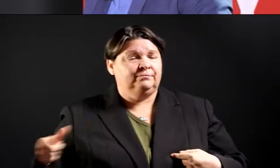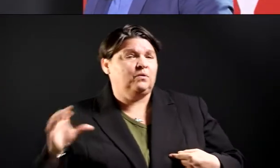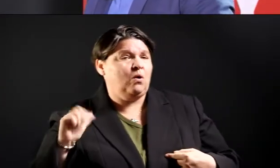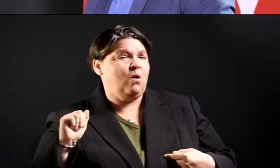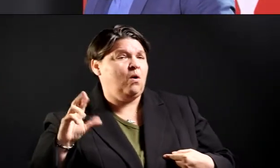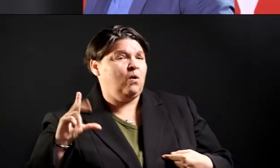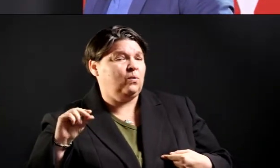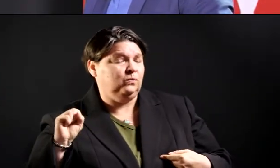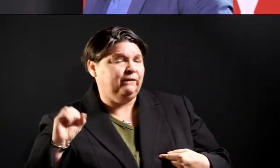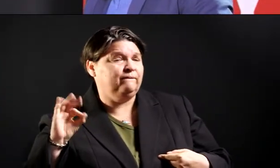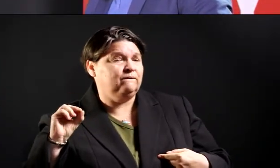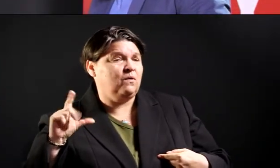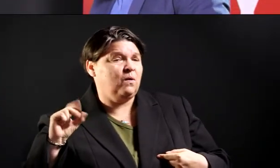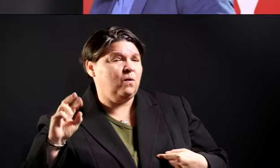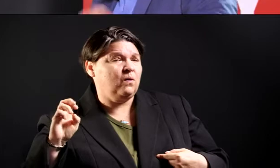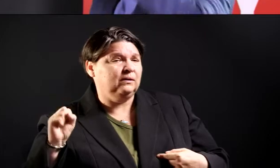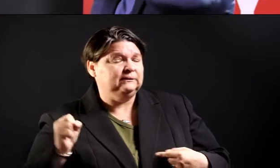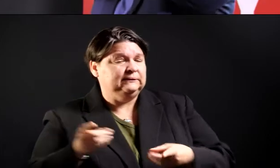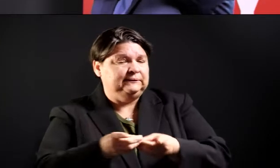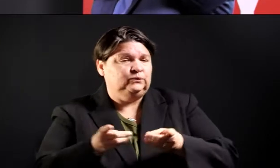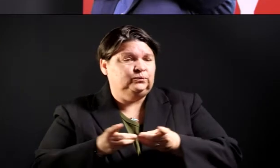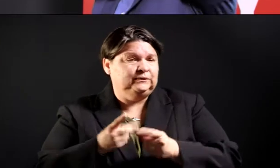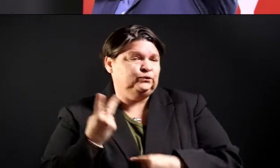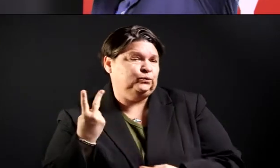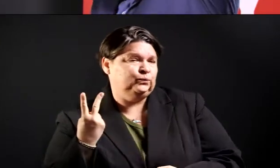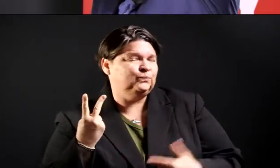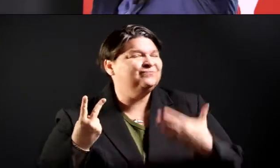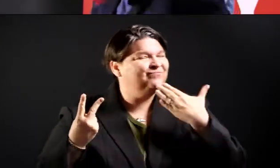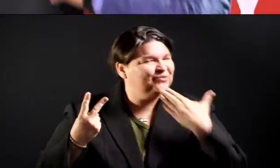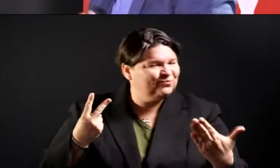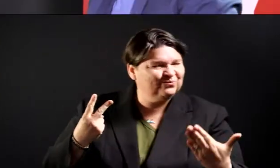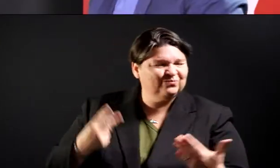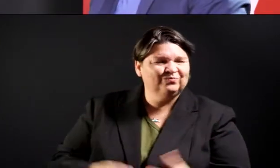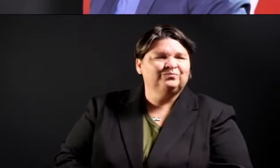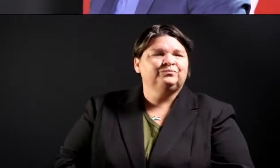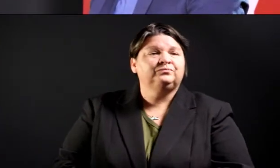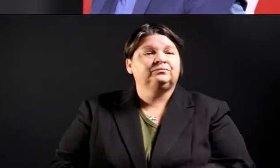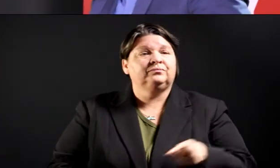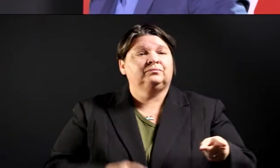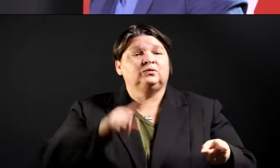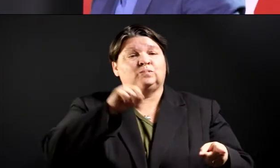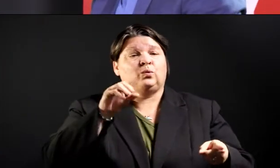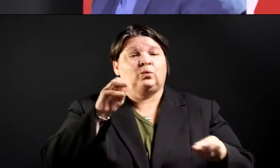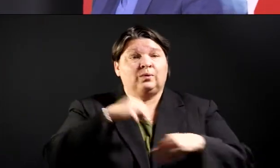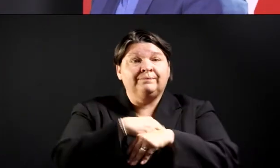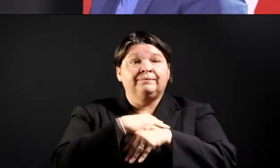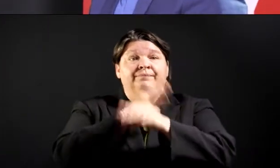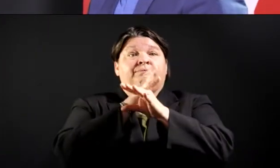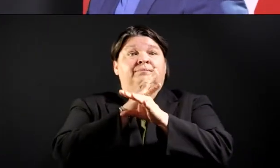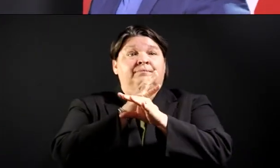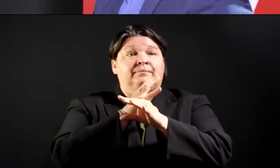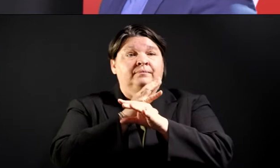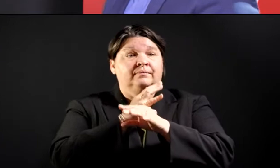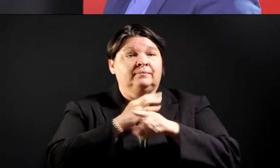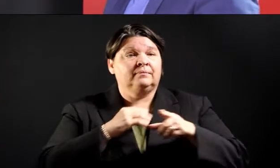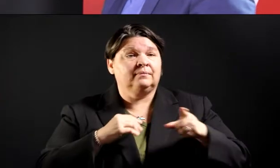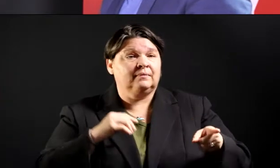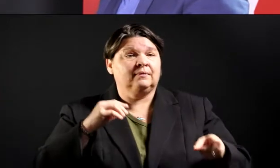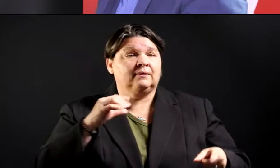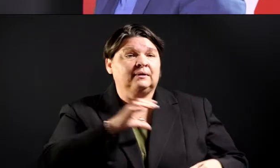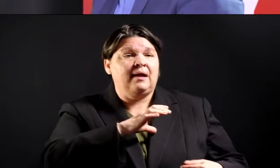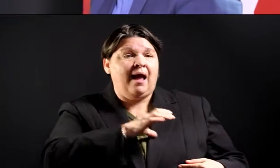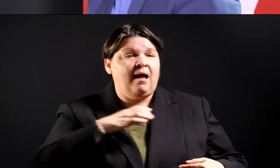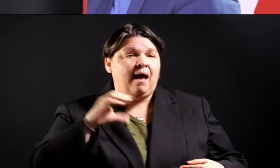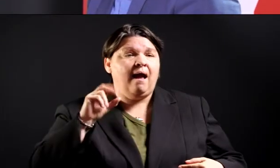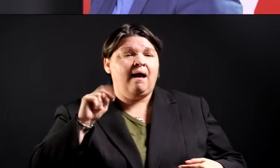is District 2. Thank you, Carlos, for being here. Sure. And via Zoom, we have... Thank you, Mary. Thank you. We have Councilwoman Kelly Ellen Gray,